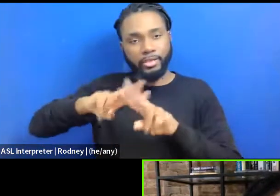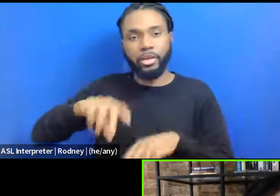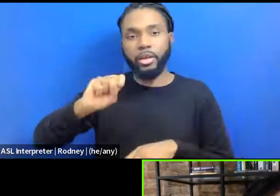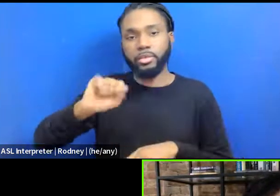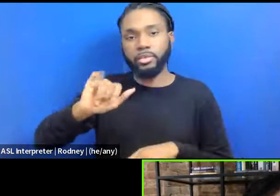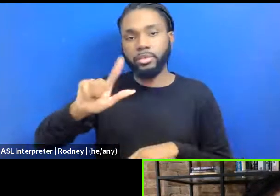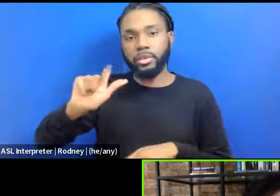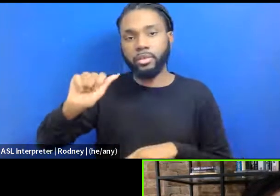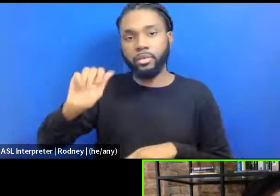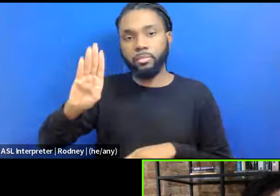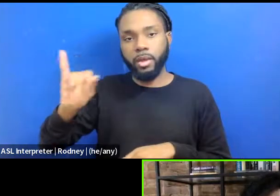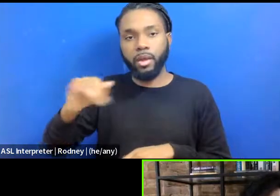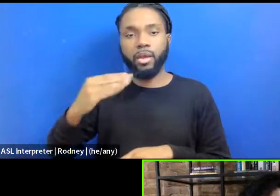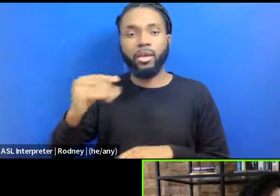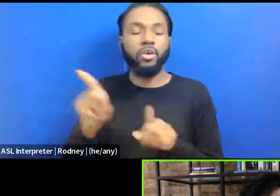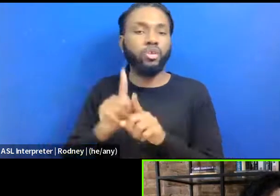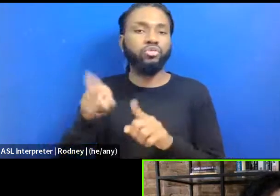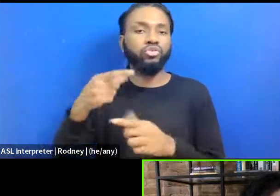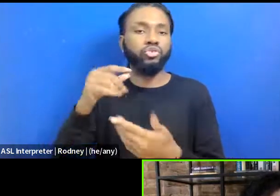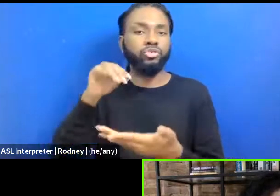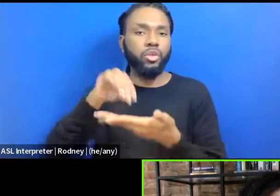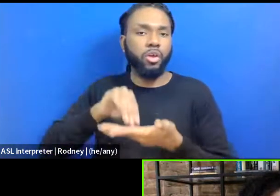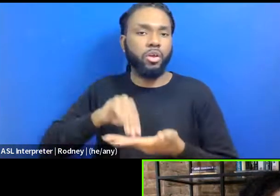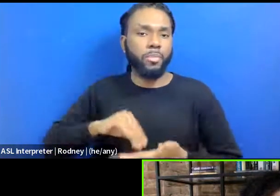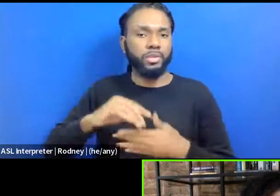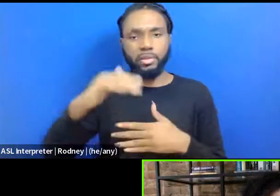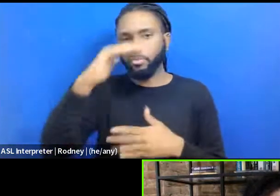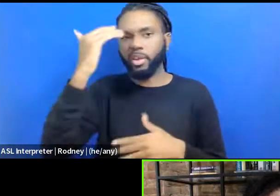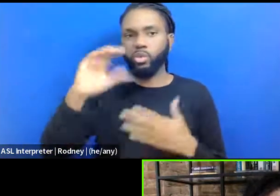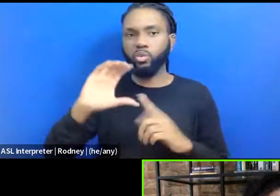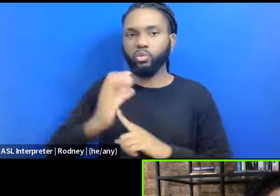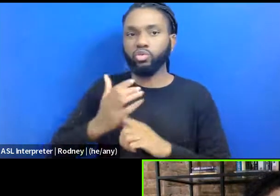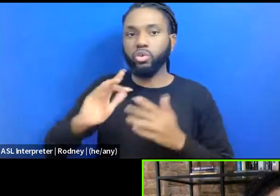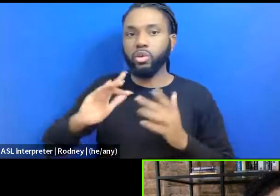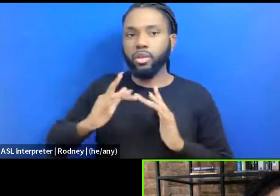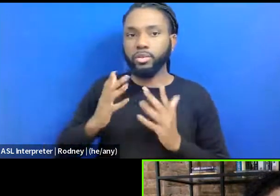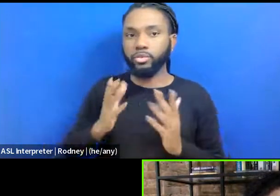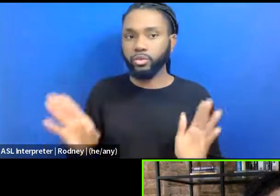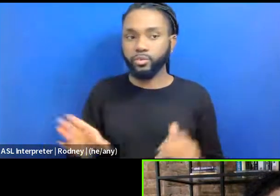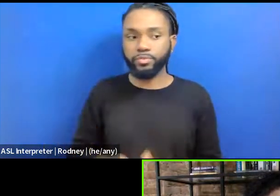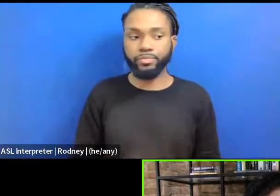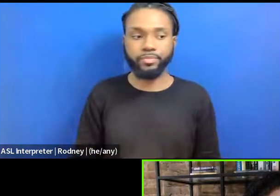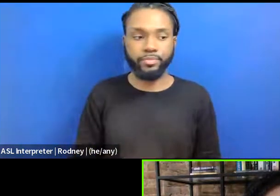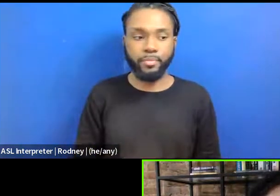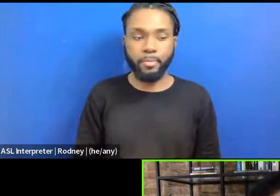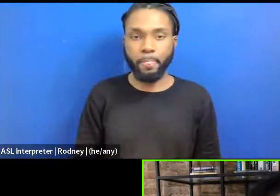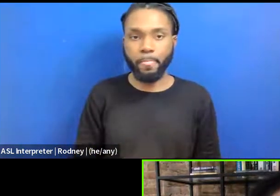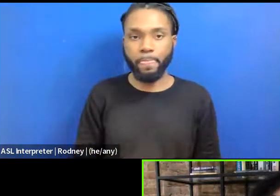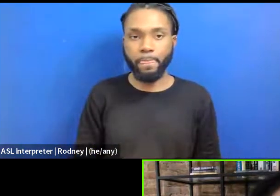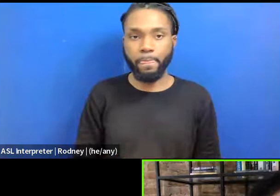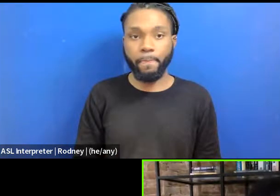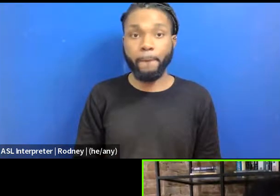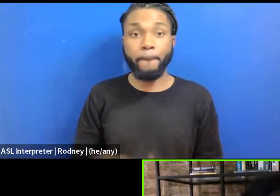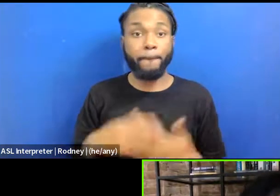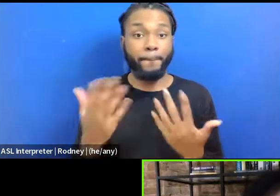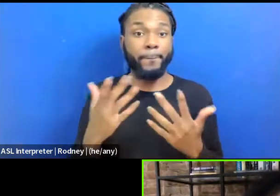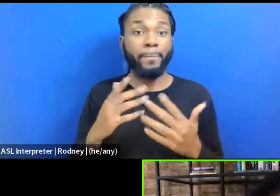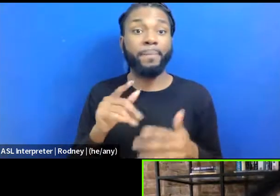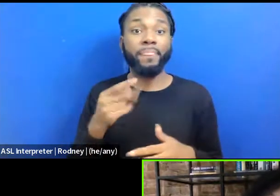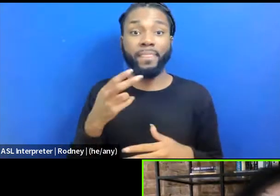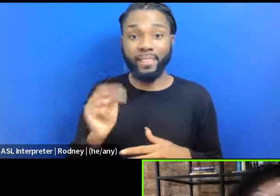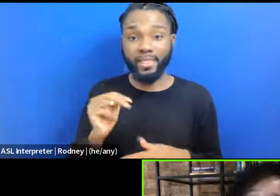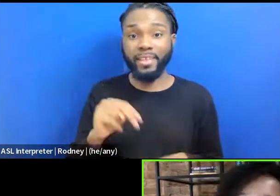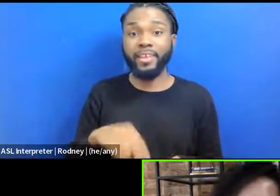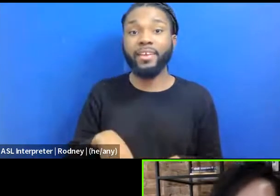just documenting Black culture online in general, and then Weeksville Heritage